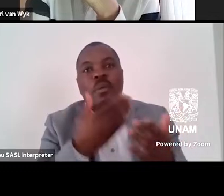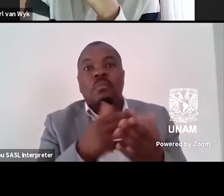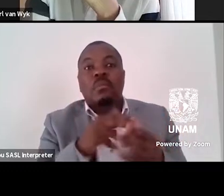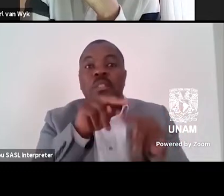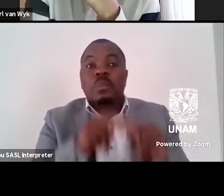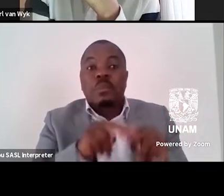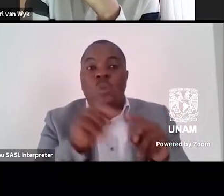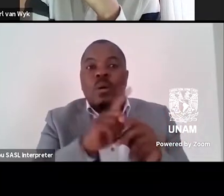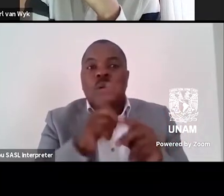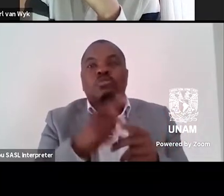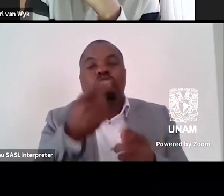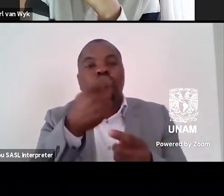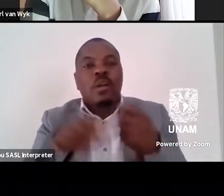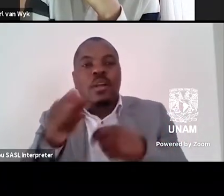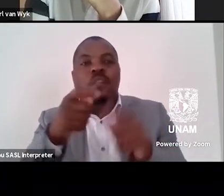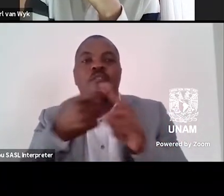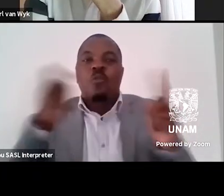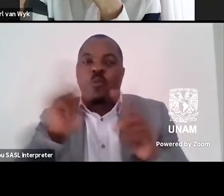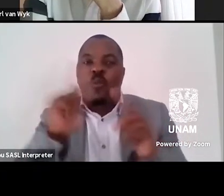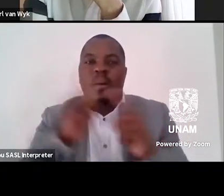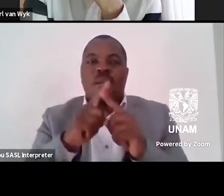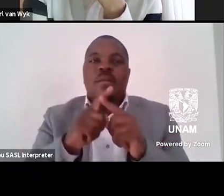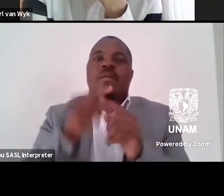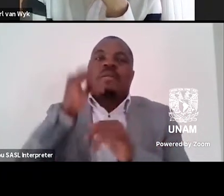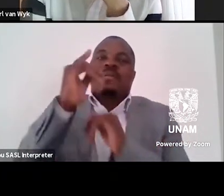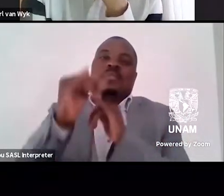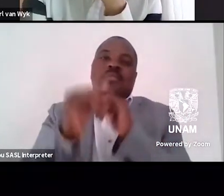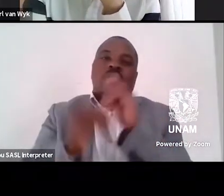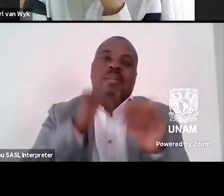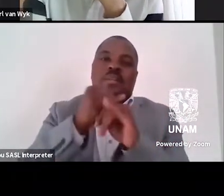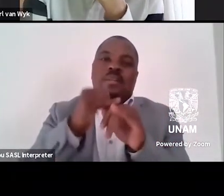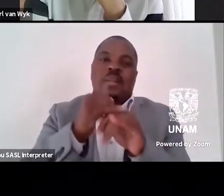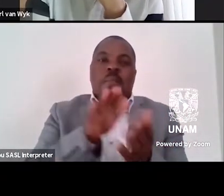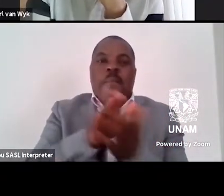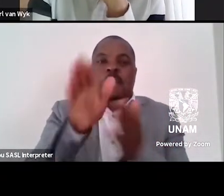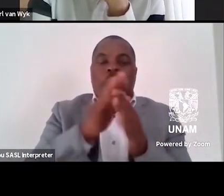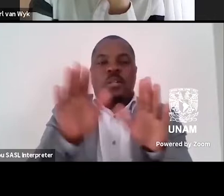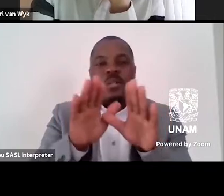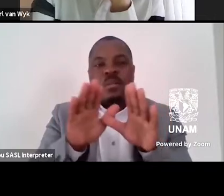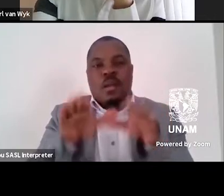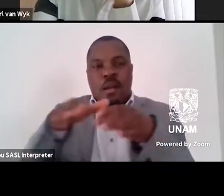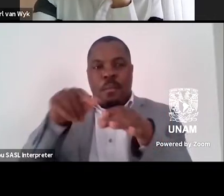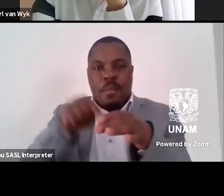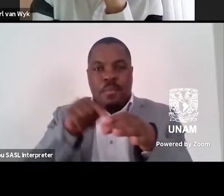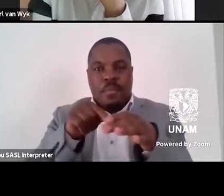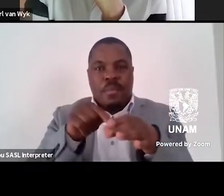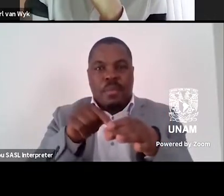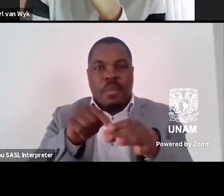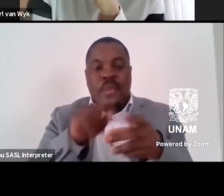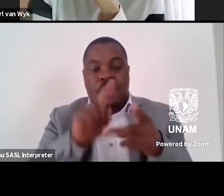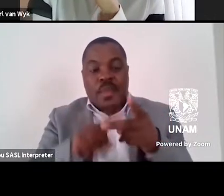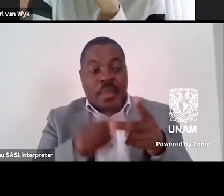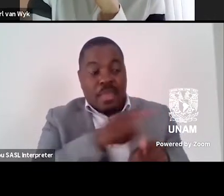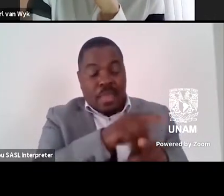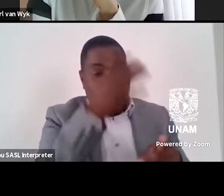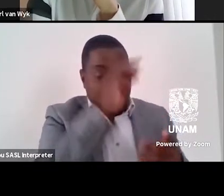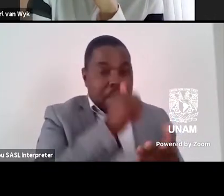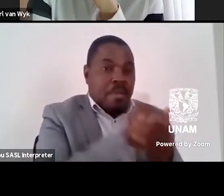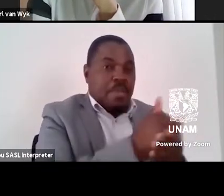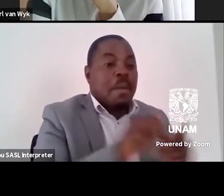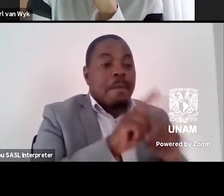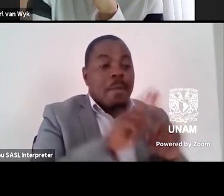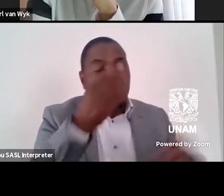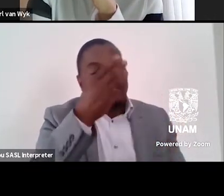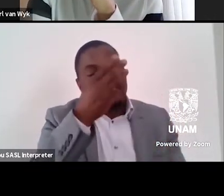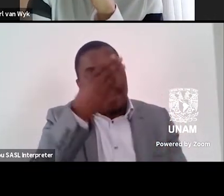transnational publishing houses report and the insufficient budget of the welfare state. However, Mexican